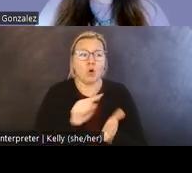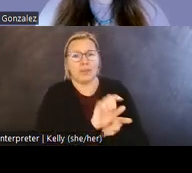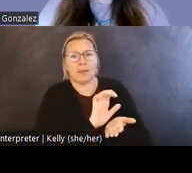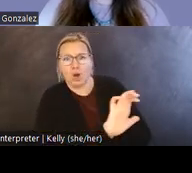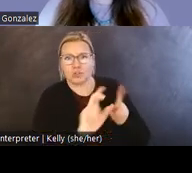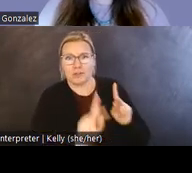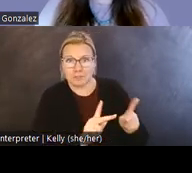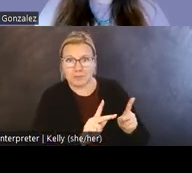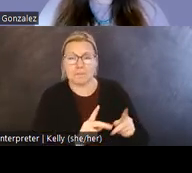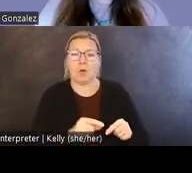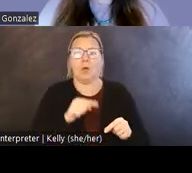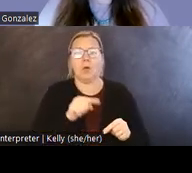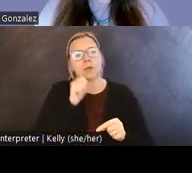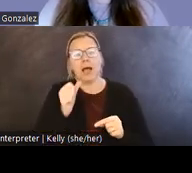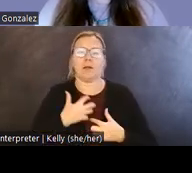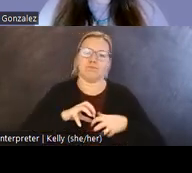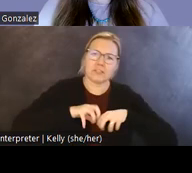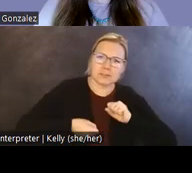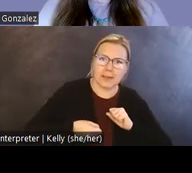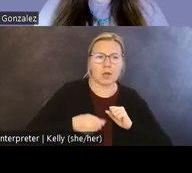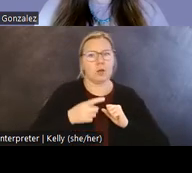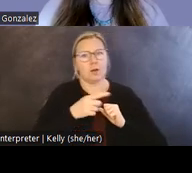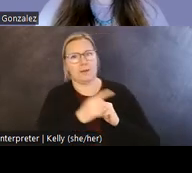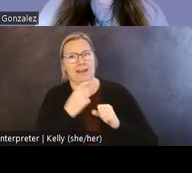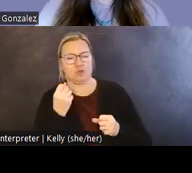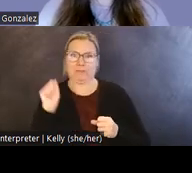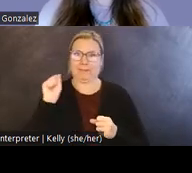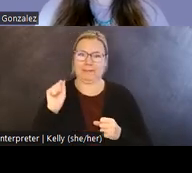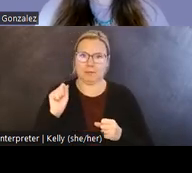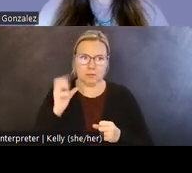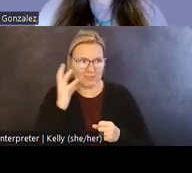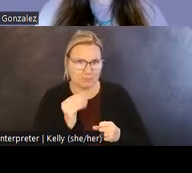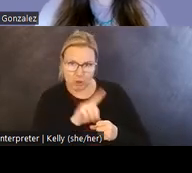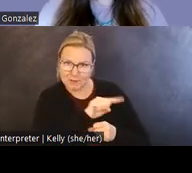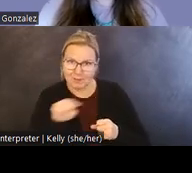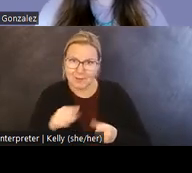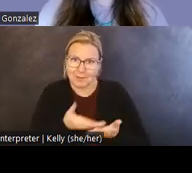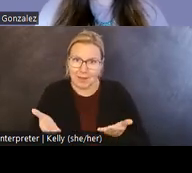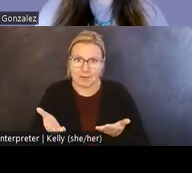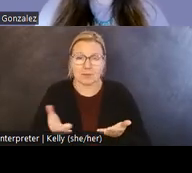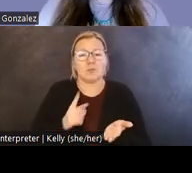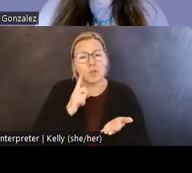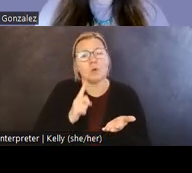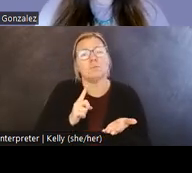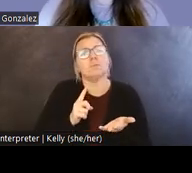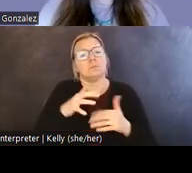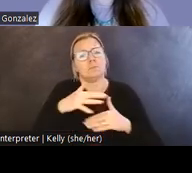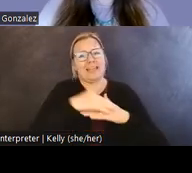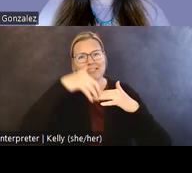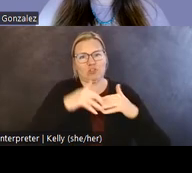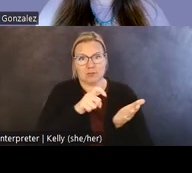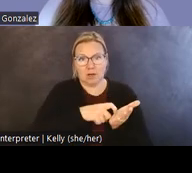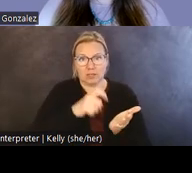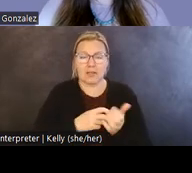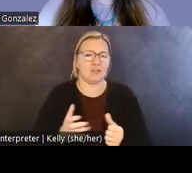and not one of despair? Considering that field methods in Indigenous archaeology was planned as a long-term